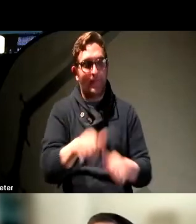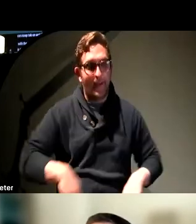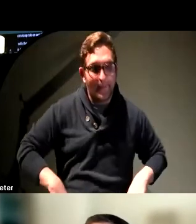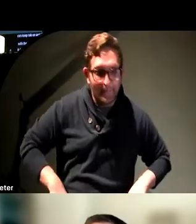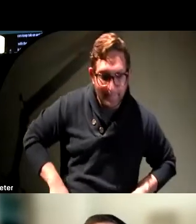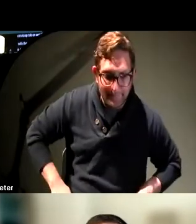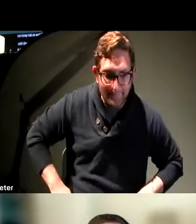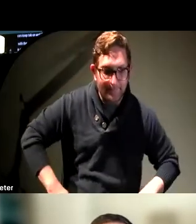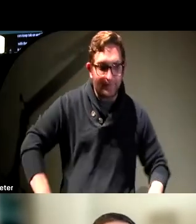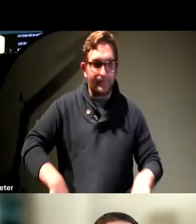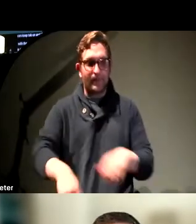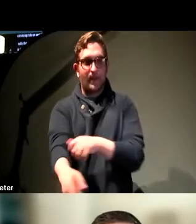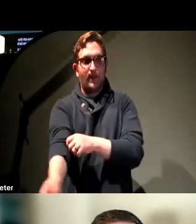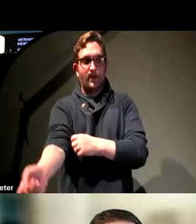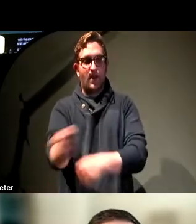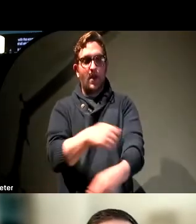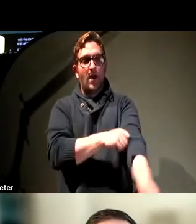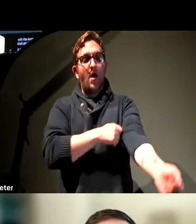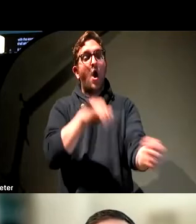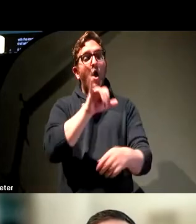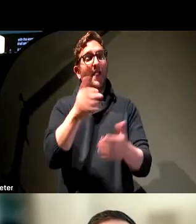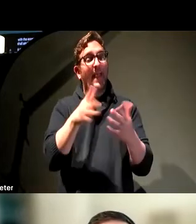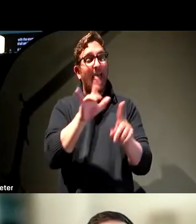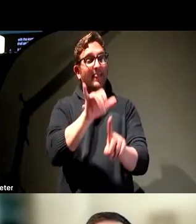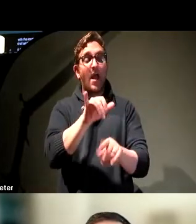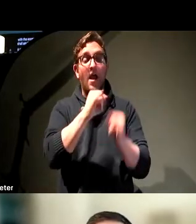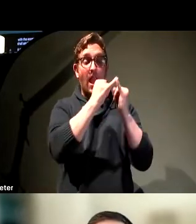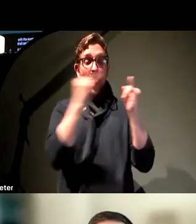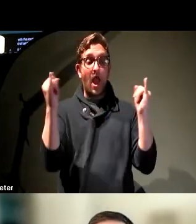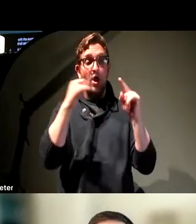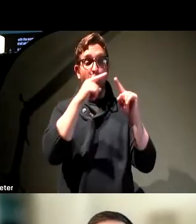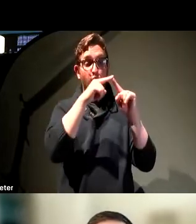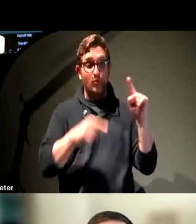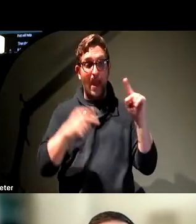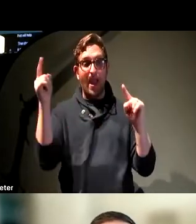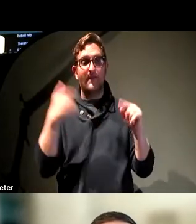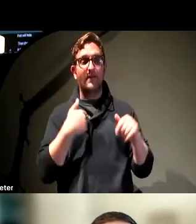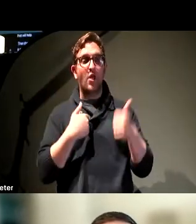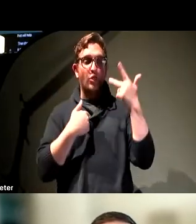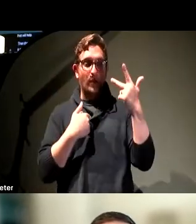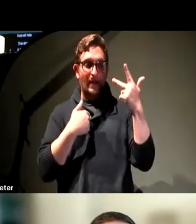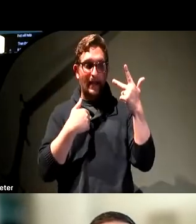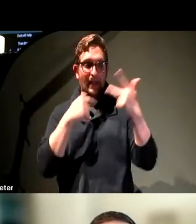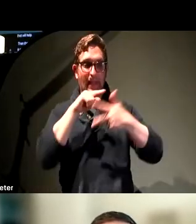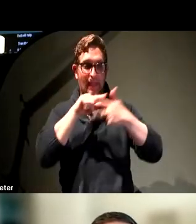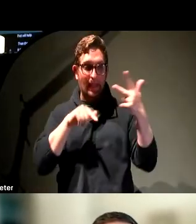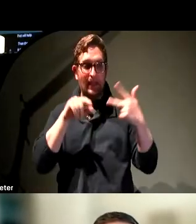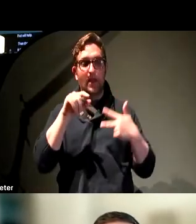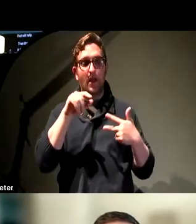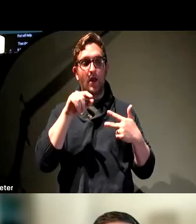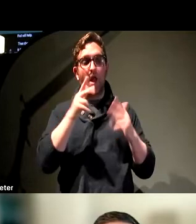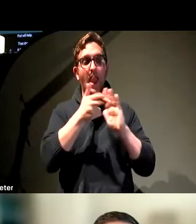Then there are things like this. This is a line graph. We have three series that are plotted here. We have a label